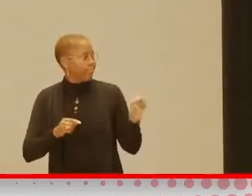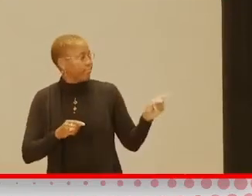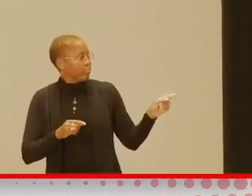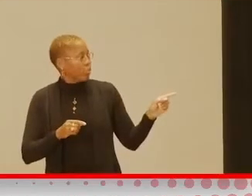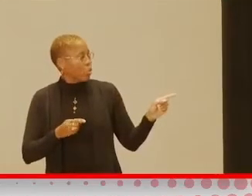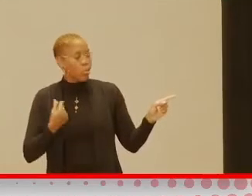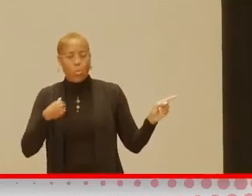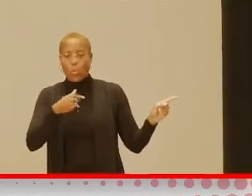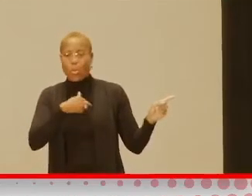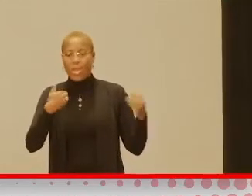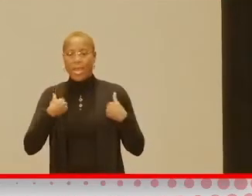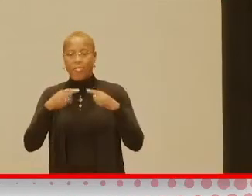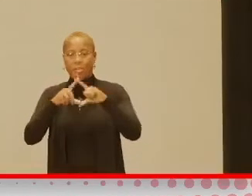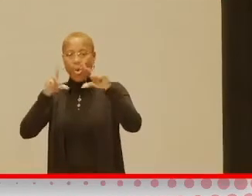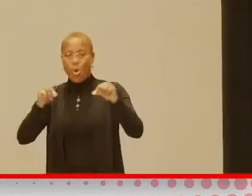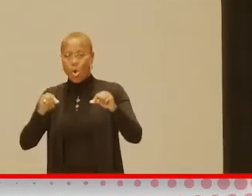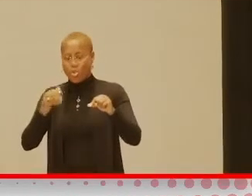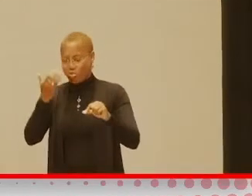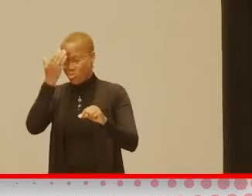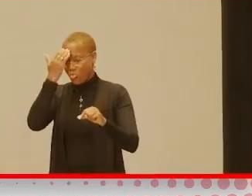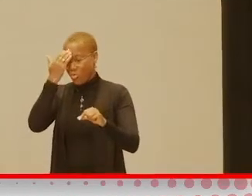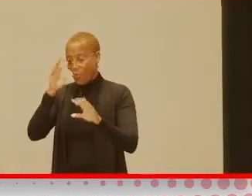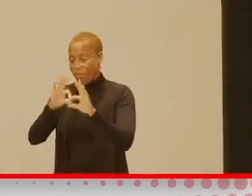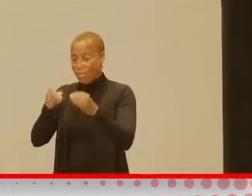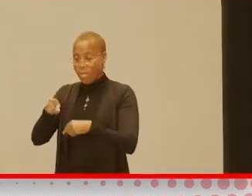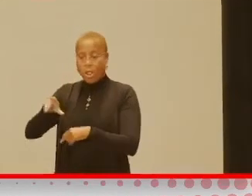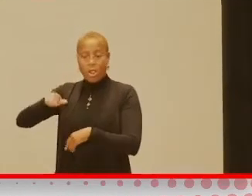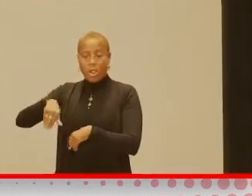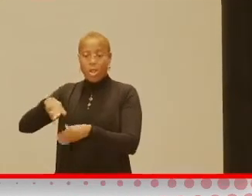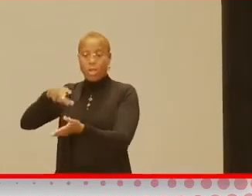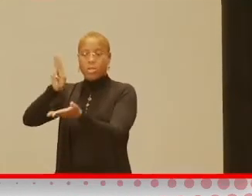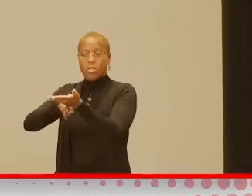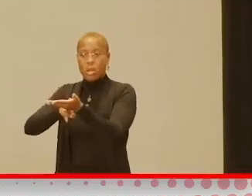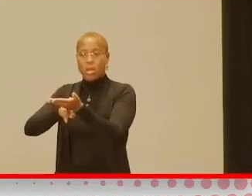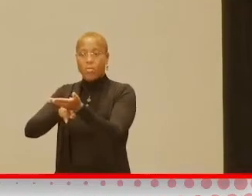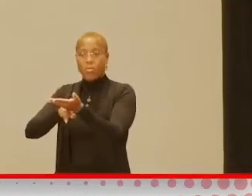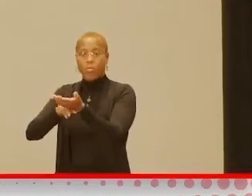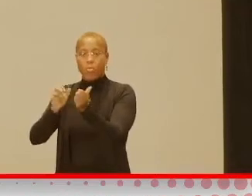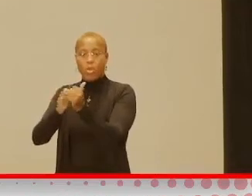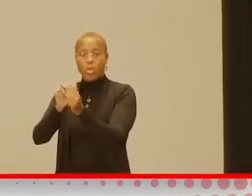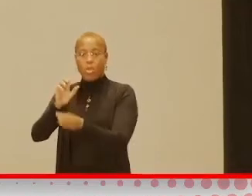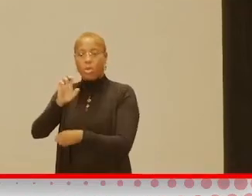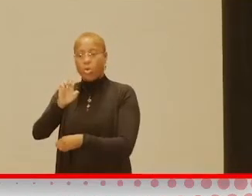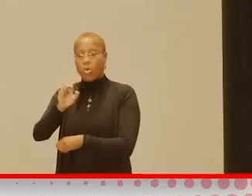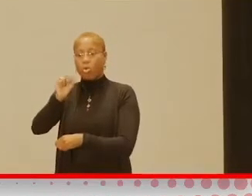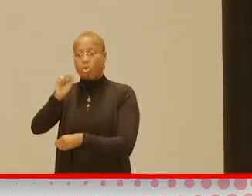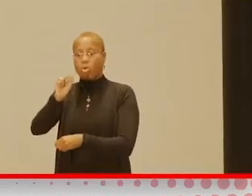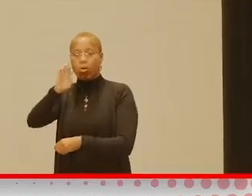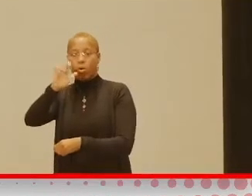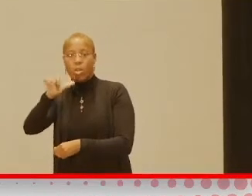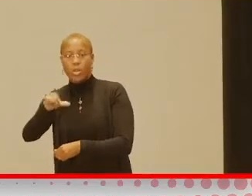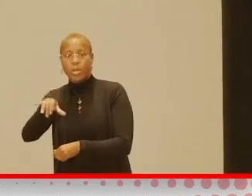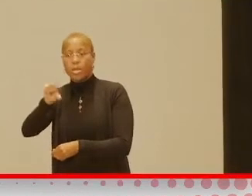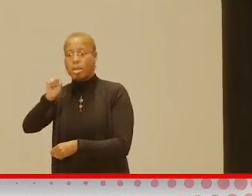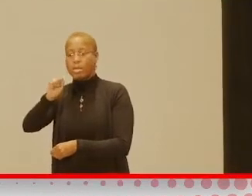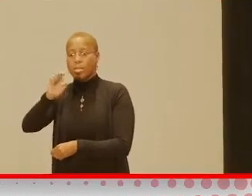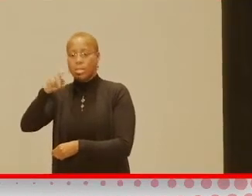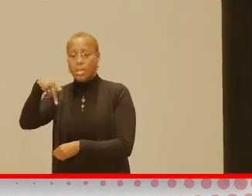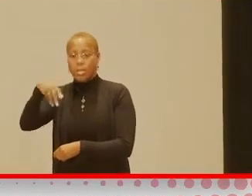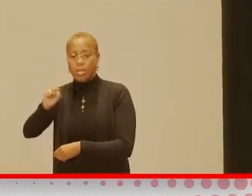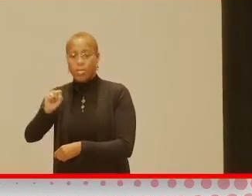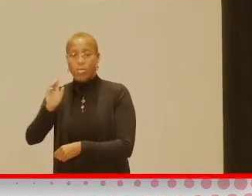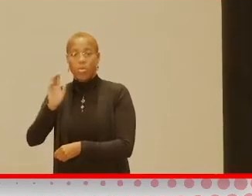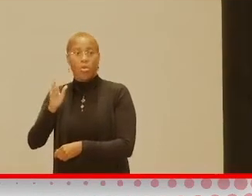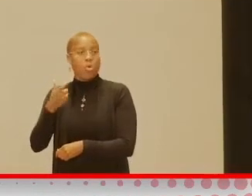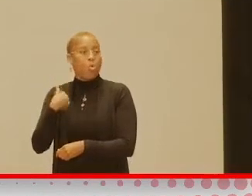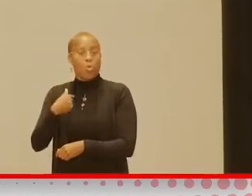if you know a family that isn't yet enrolled in Early Steps and would benefit from getting our services, we do not